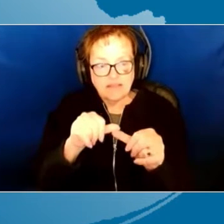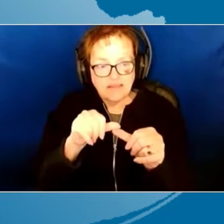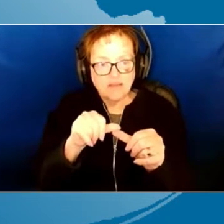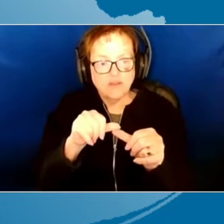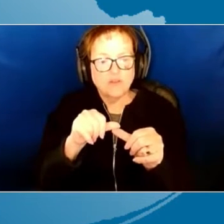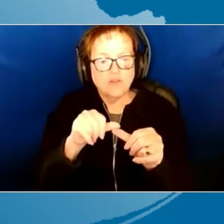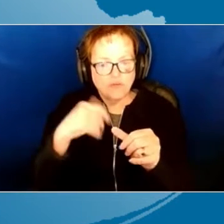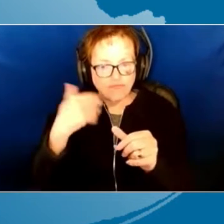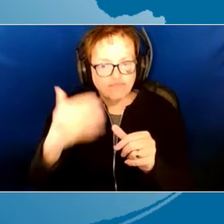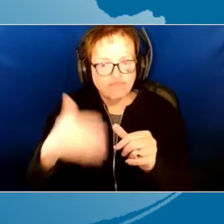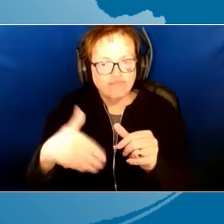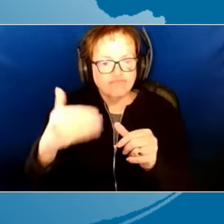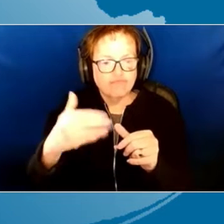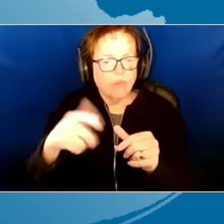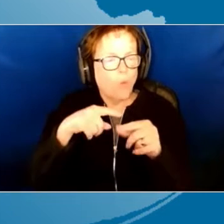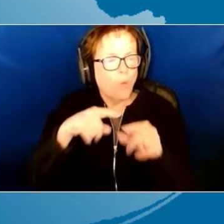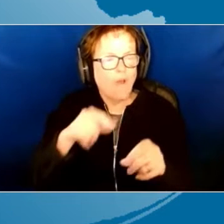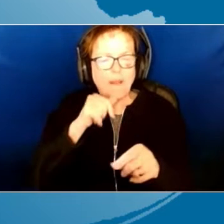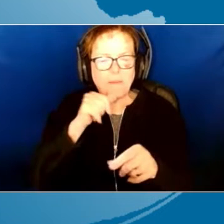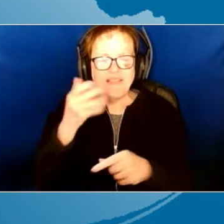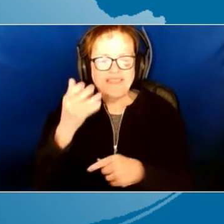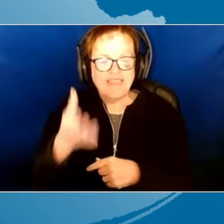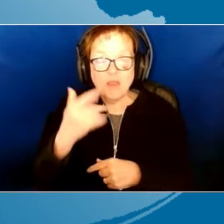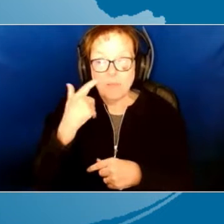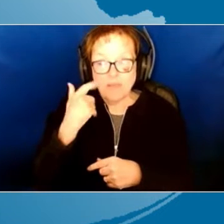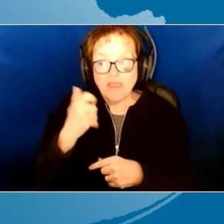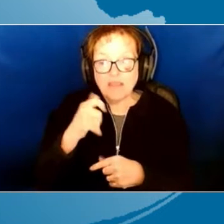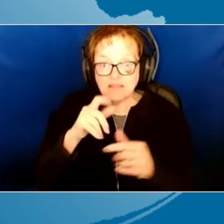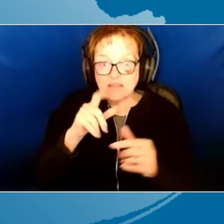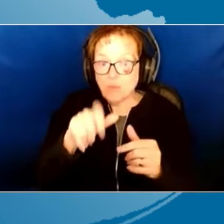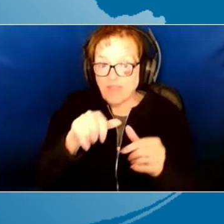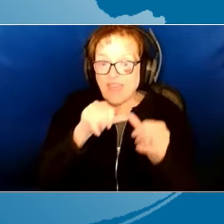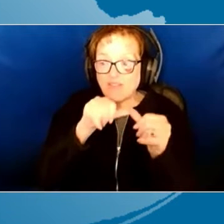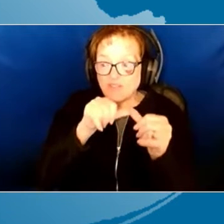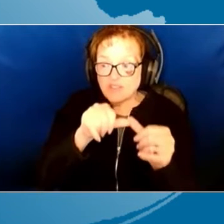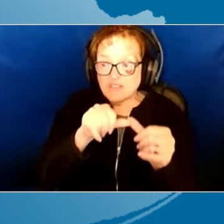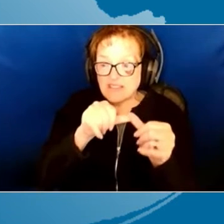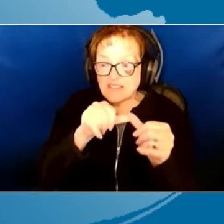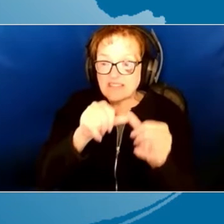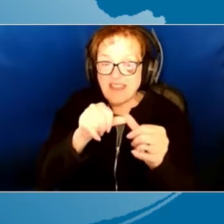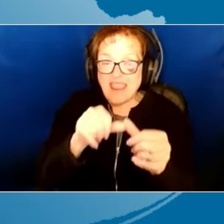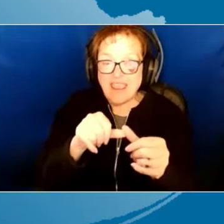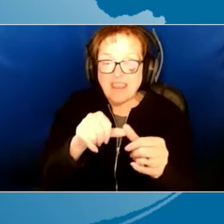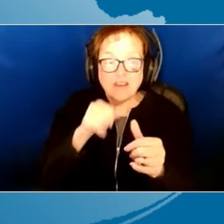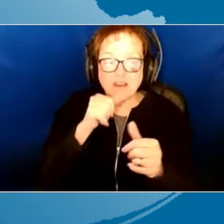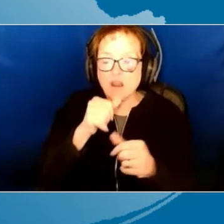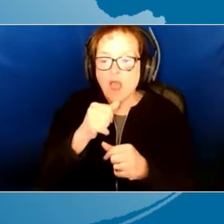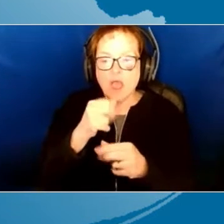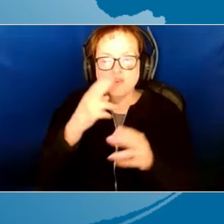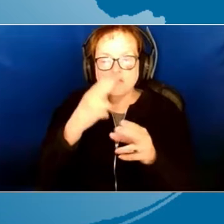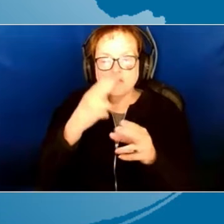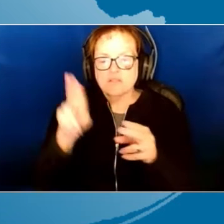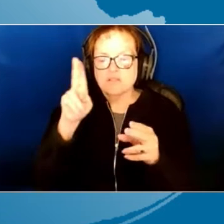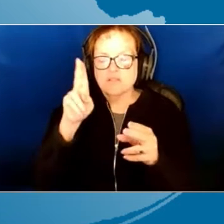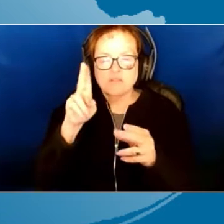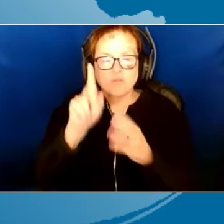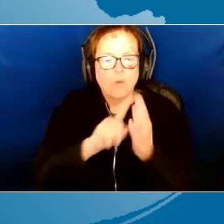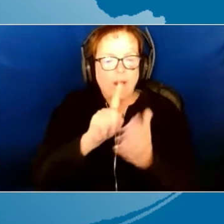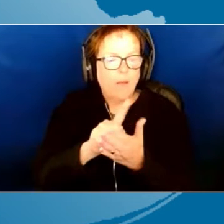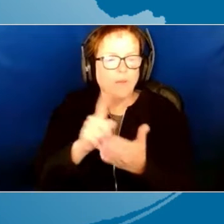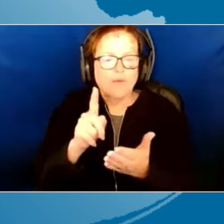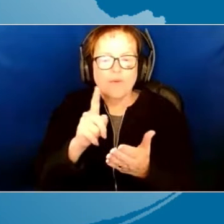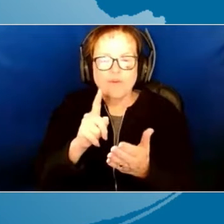this when I'm not there, because this has got to be sustainable. It can't last just the length of the session,